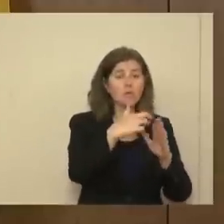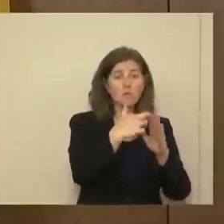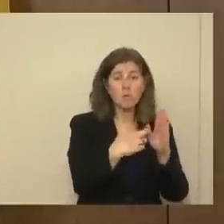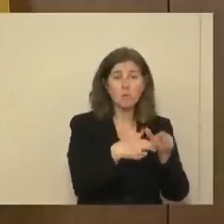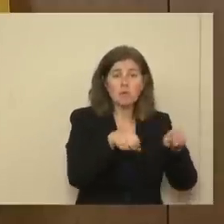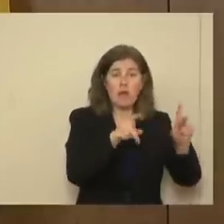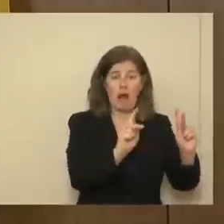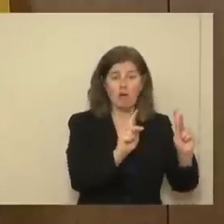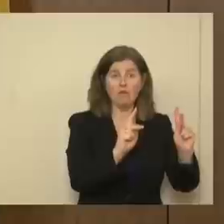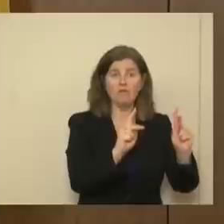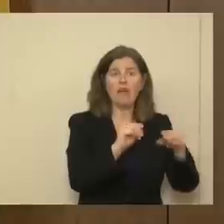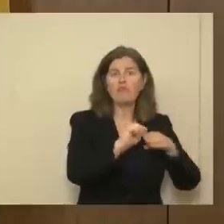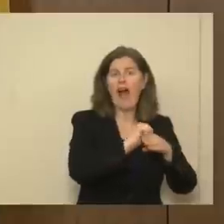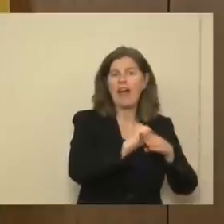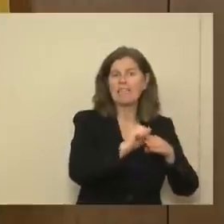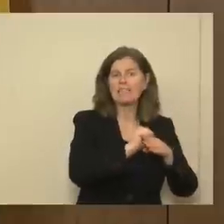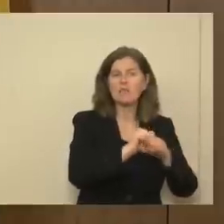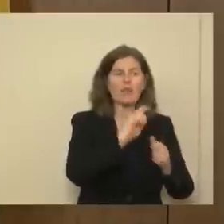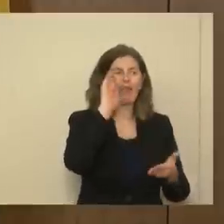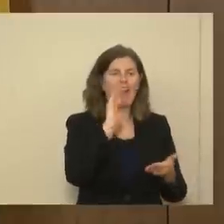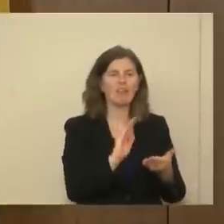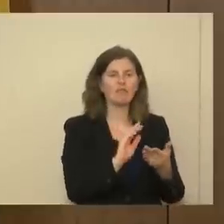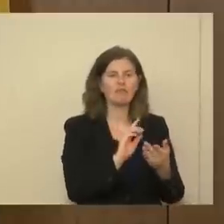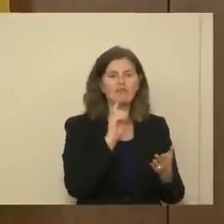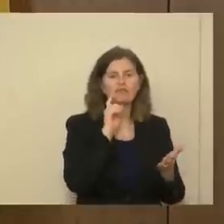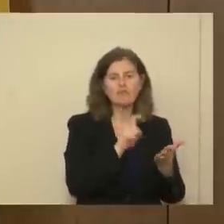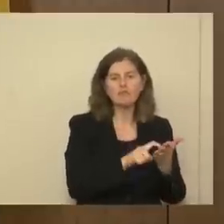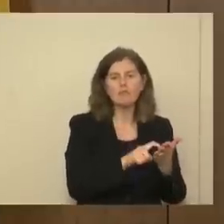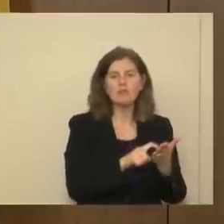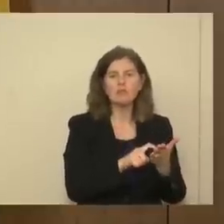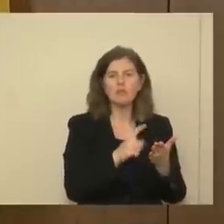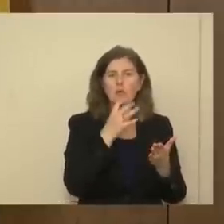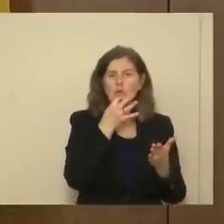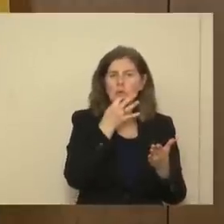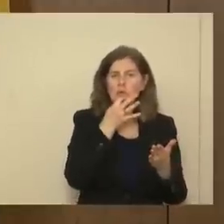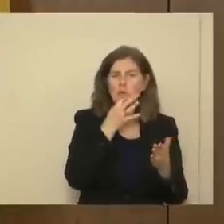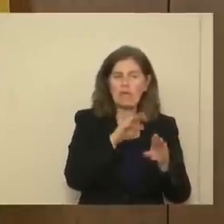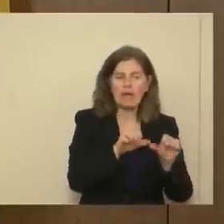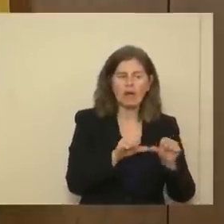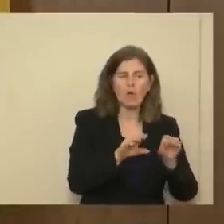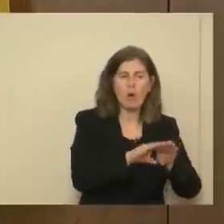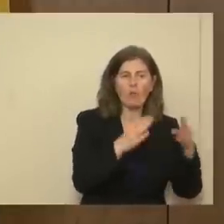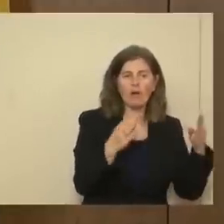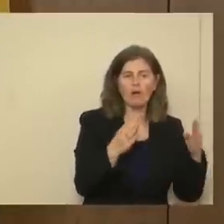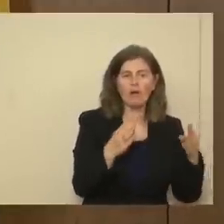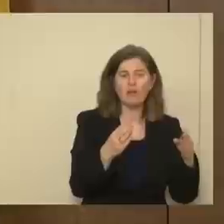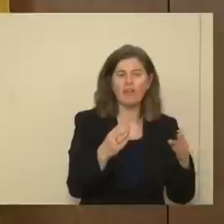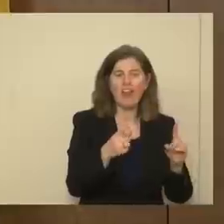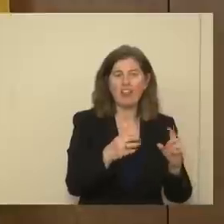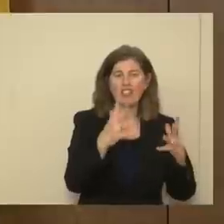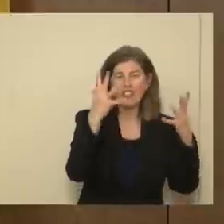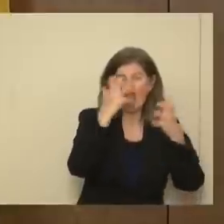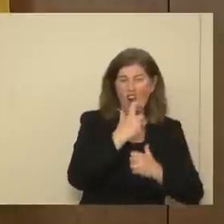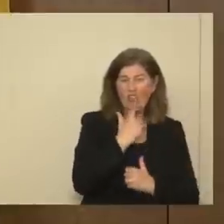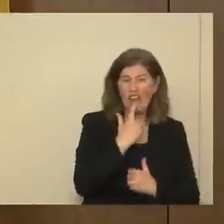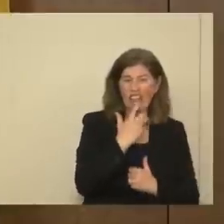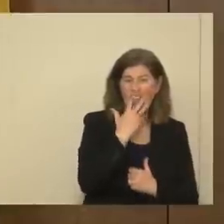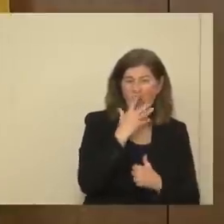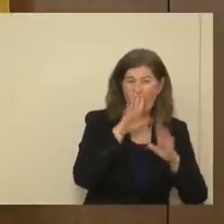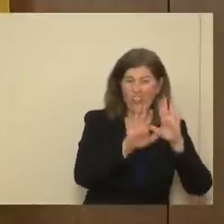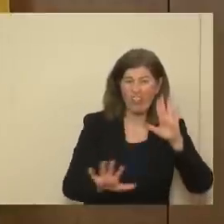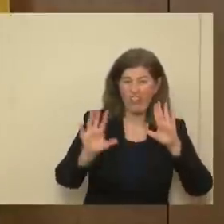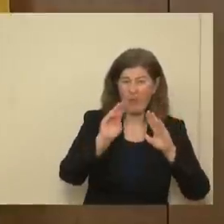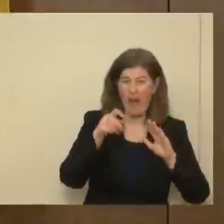are allowed in less restrictive ways. You'll notice in those ready-to-open areas, they're in the bruised red category, and they've had